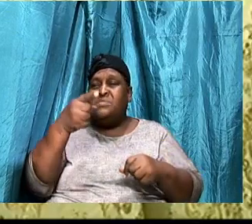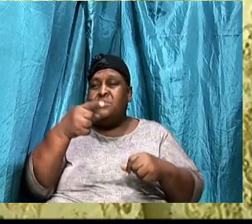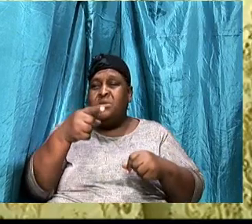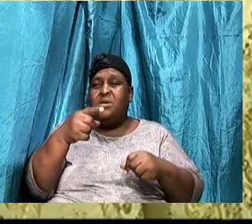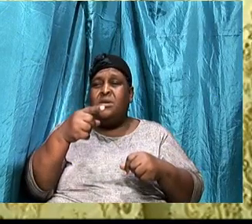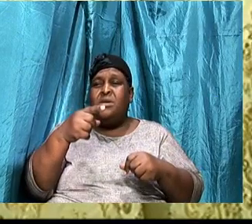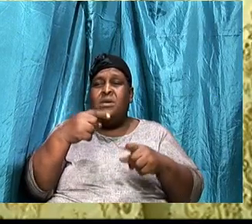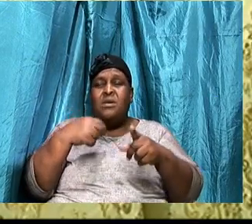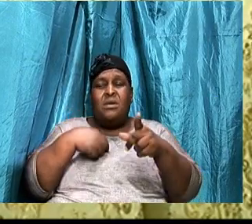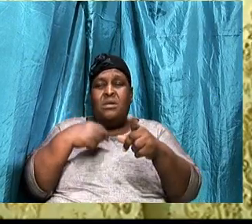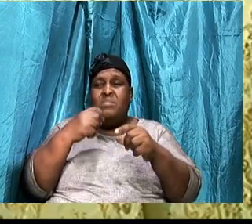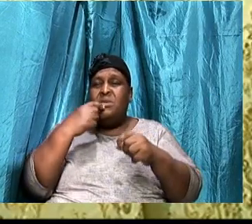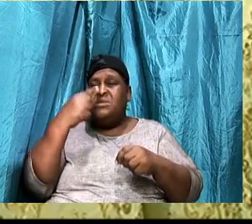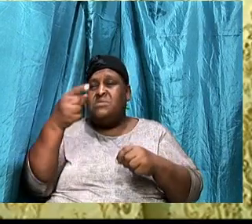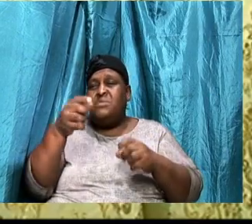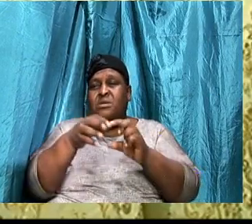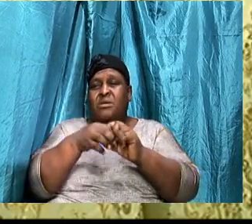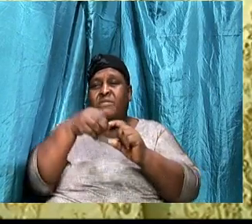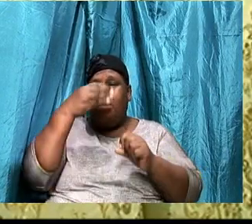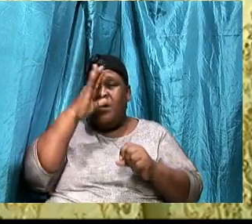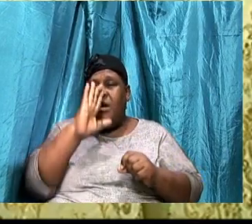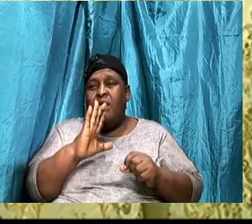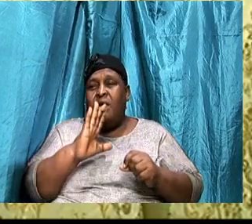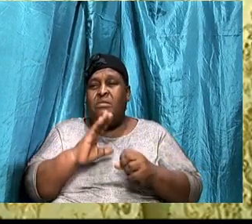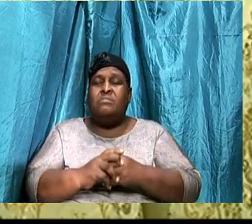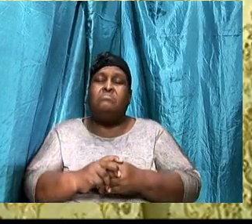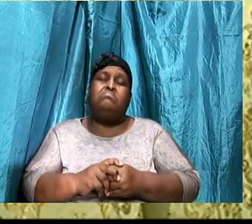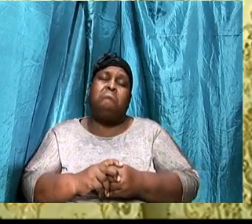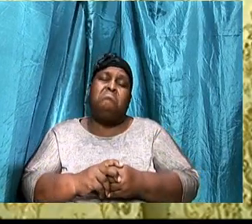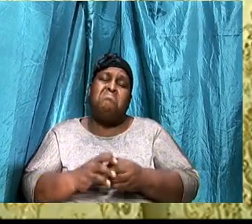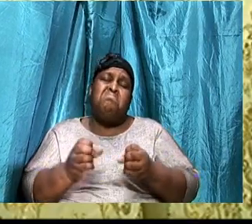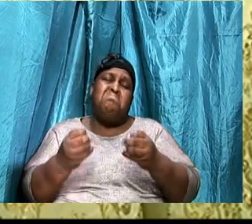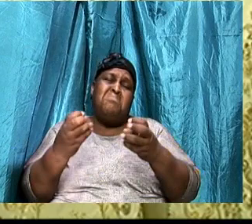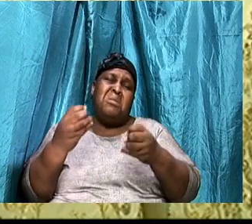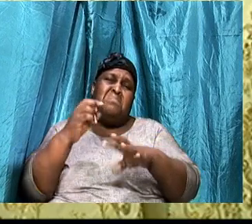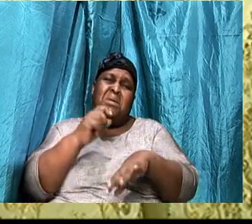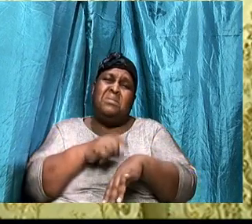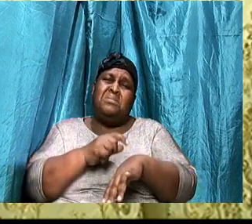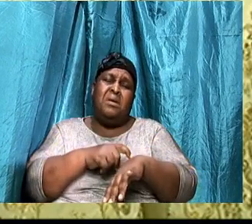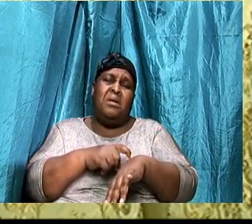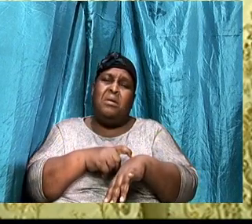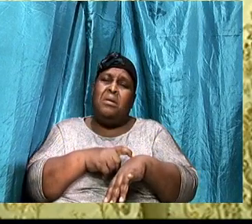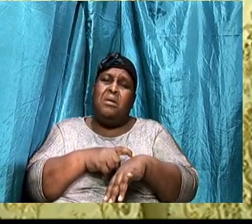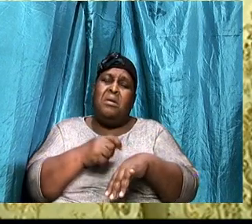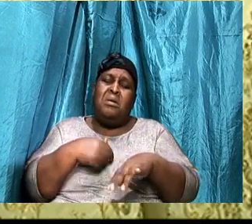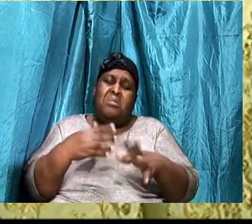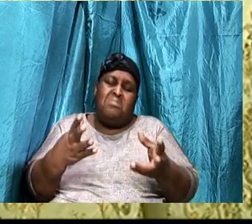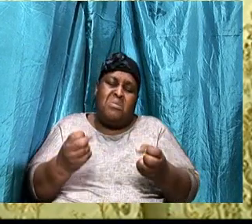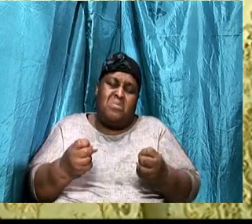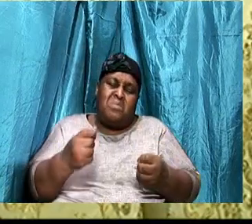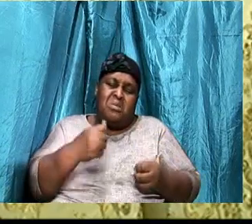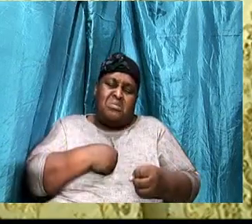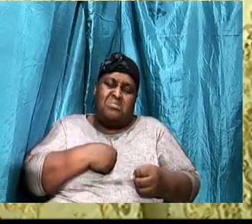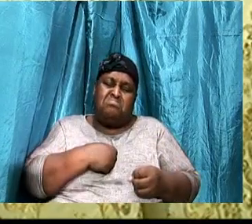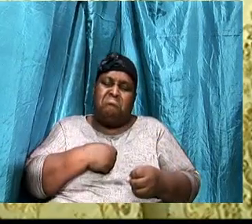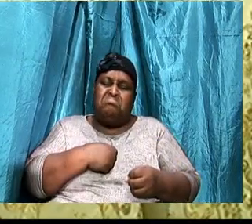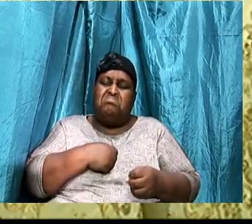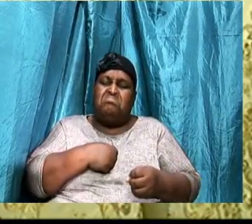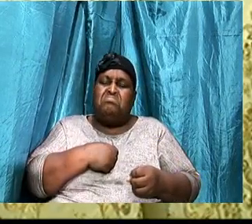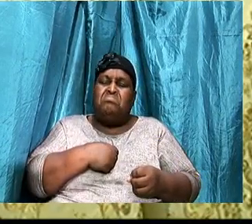You know, often times I just want self to be removed out of the way and, you know, the Lord to just have his own way.